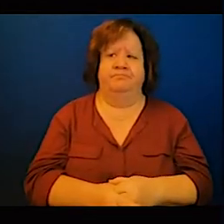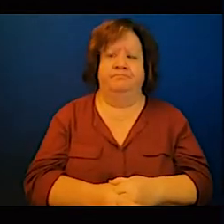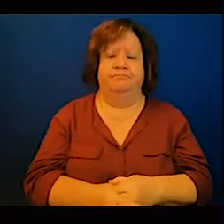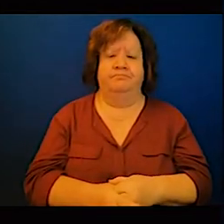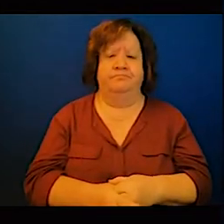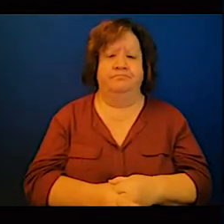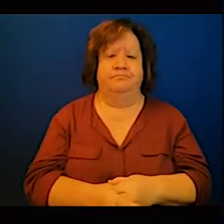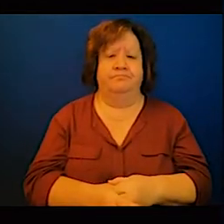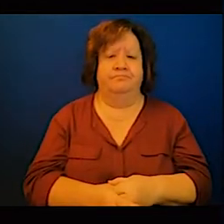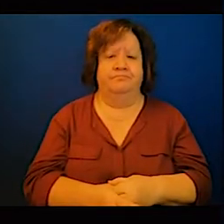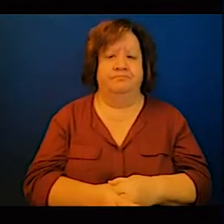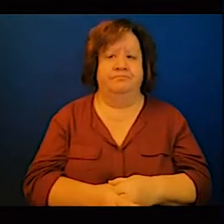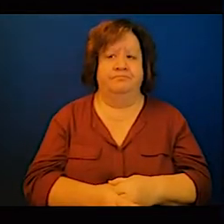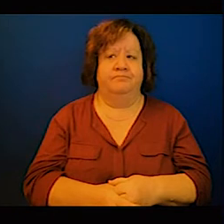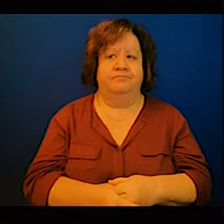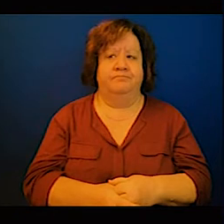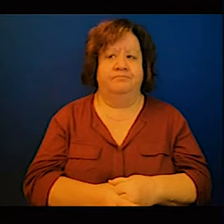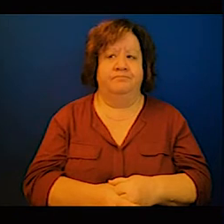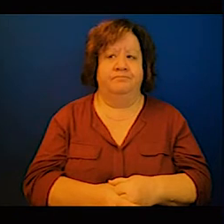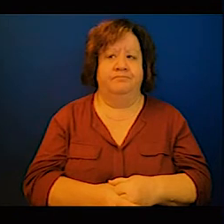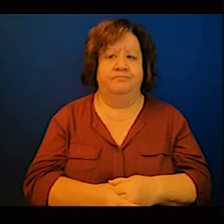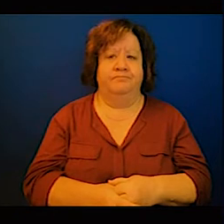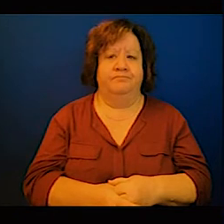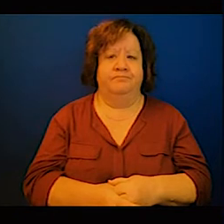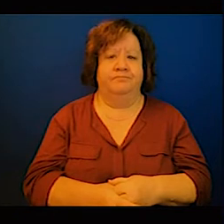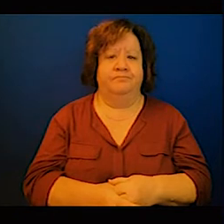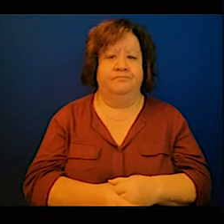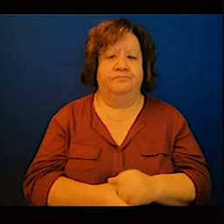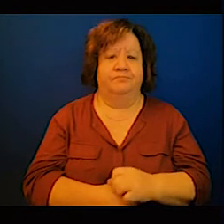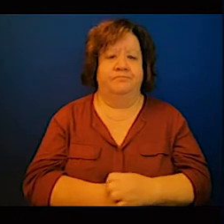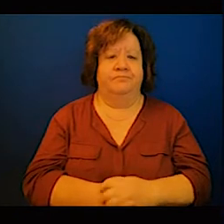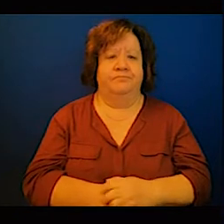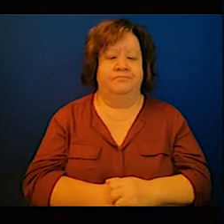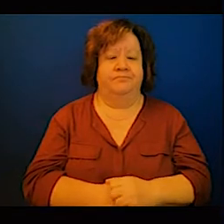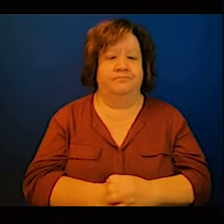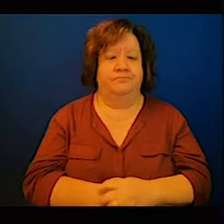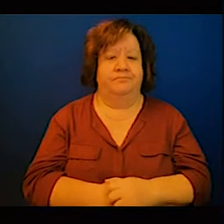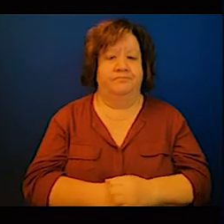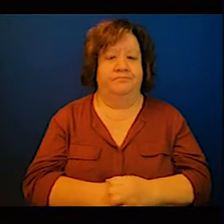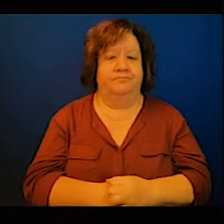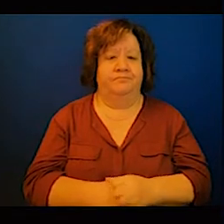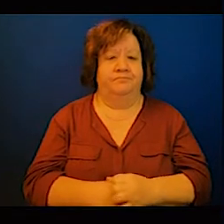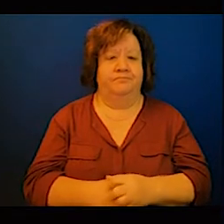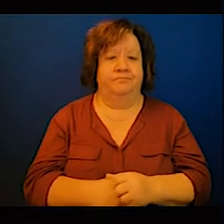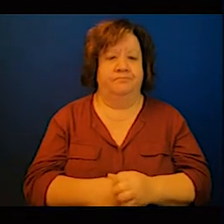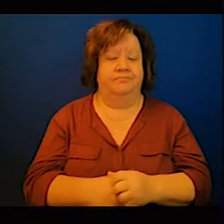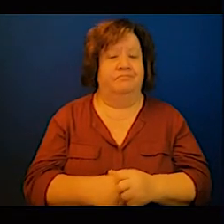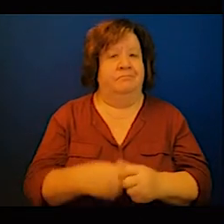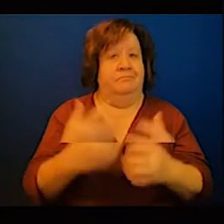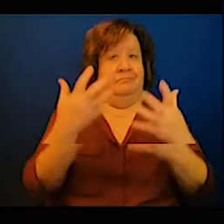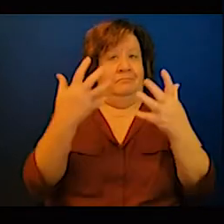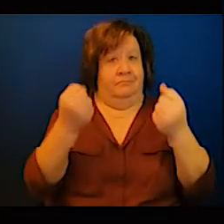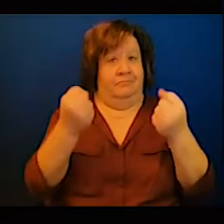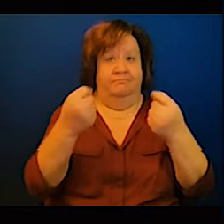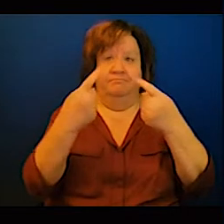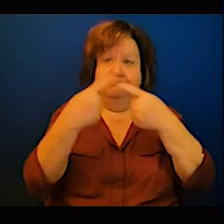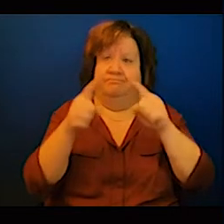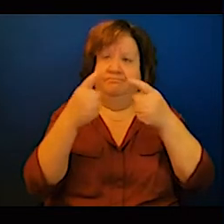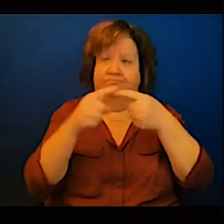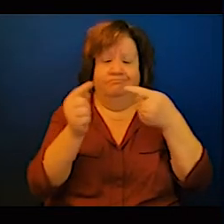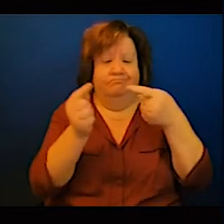and therefore there are many aspects and parameters that build into achieving that.